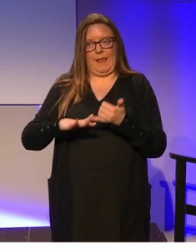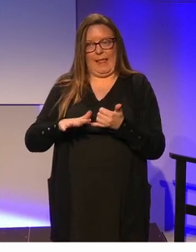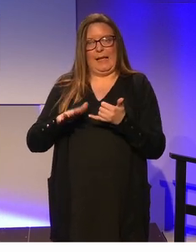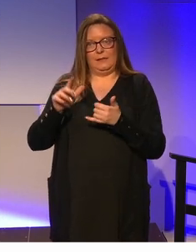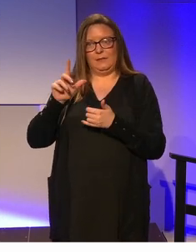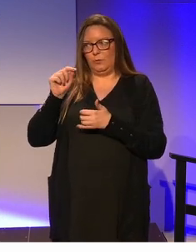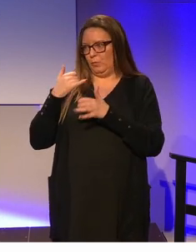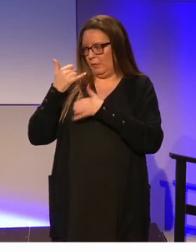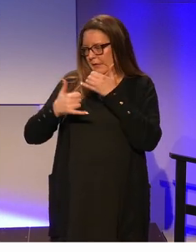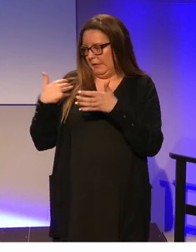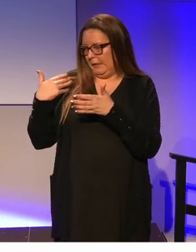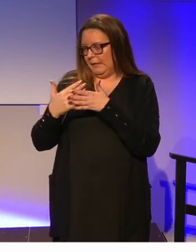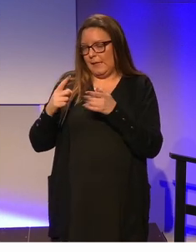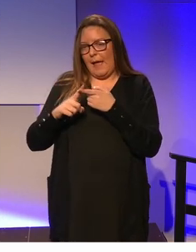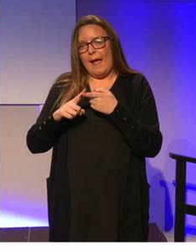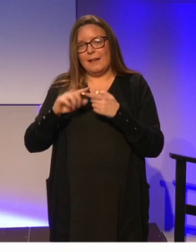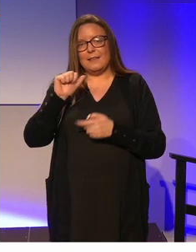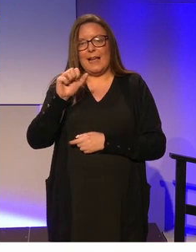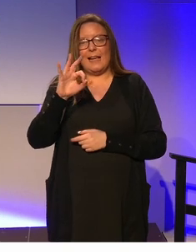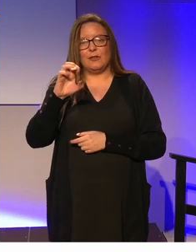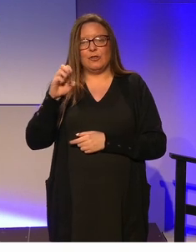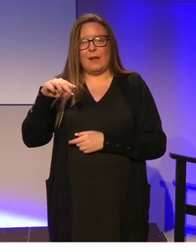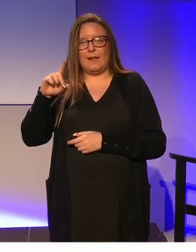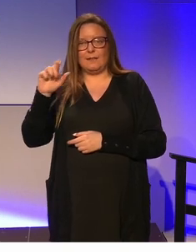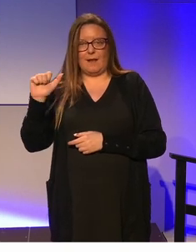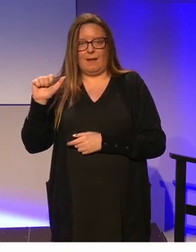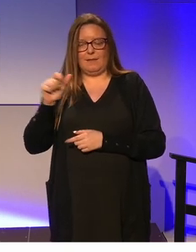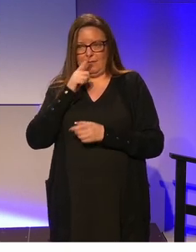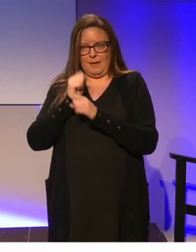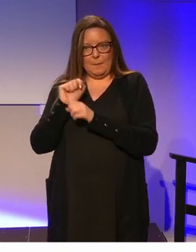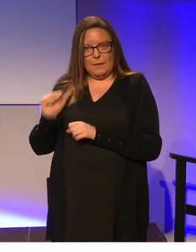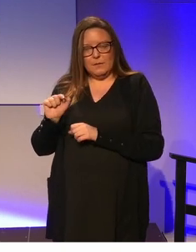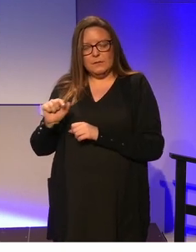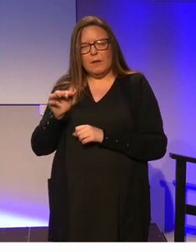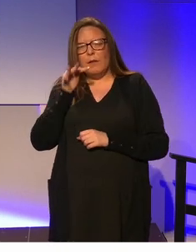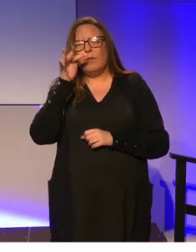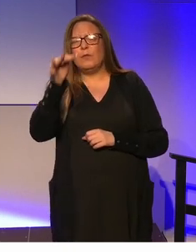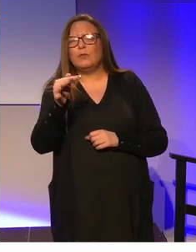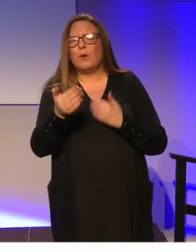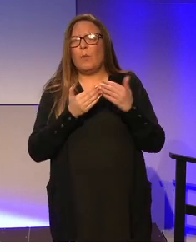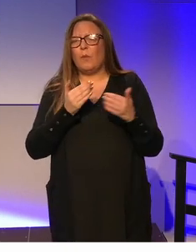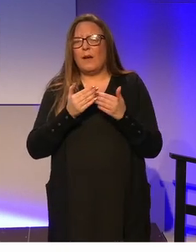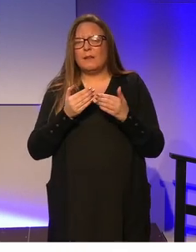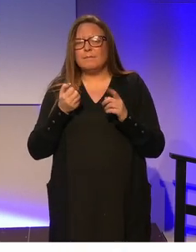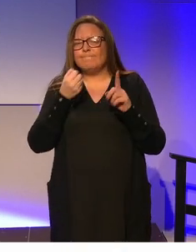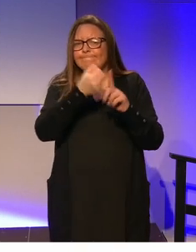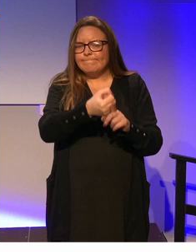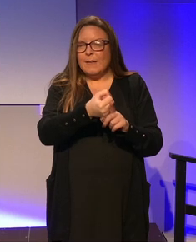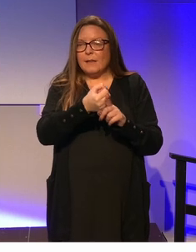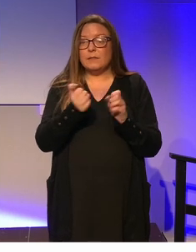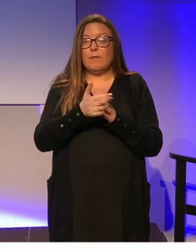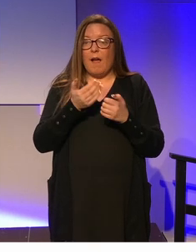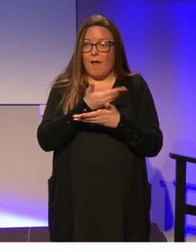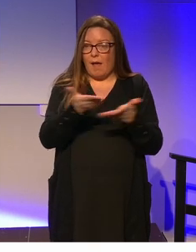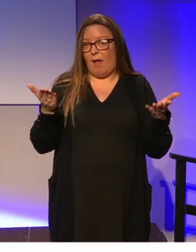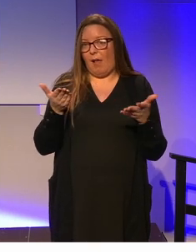reform agenda with a view to looking towards the future and considering what the implications might be for all of us going